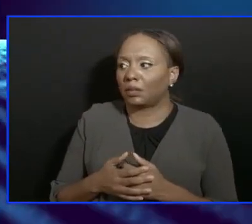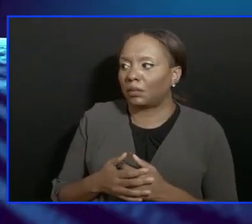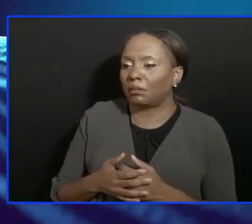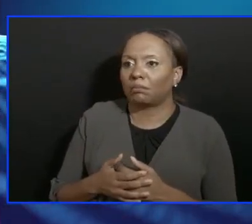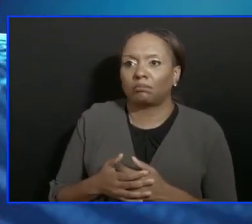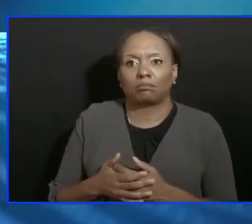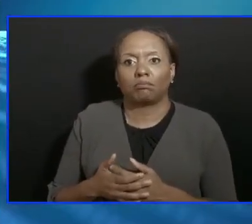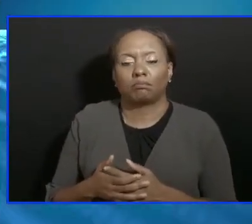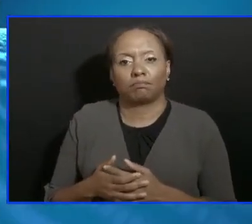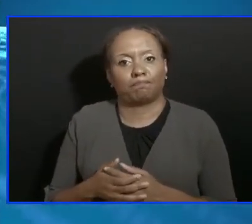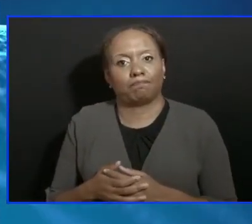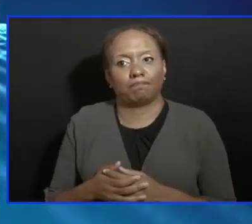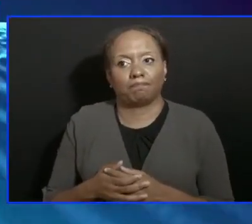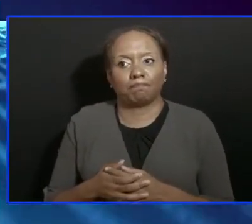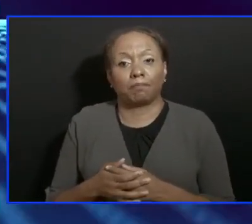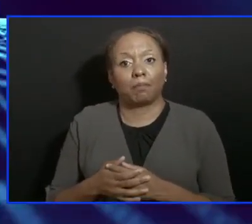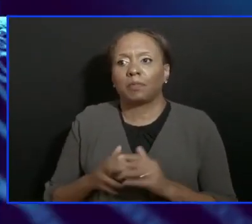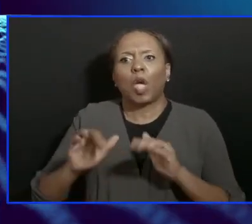clarity on this?